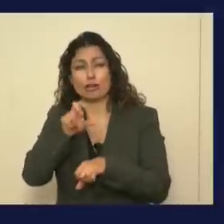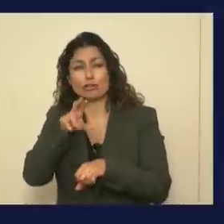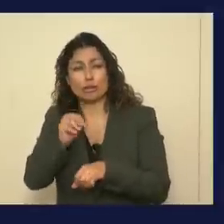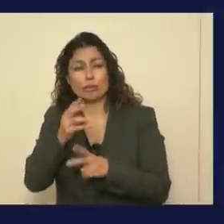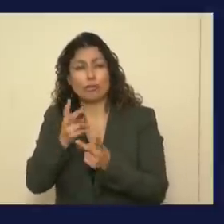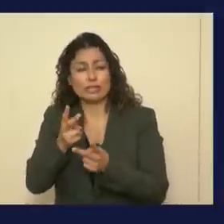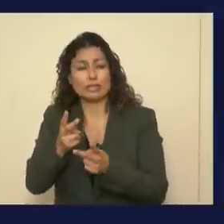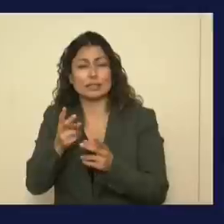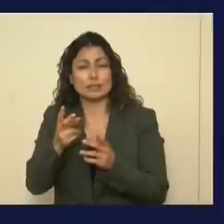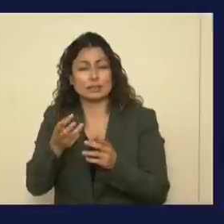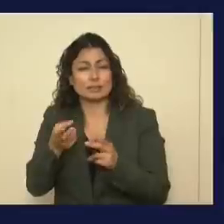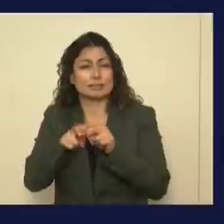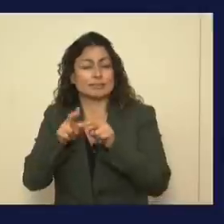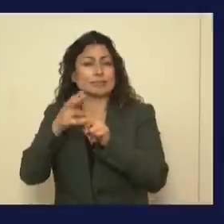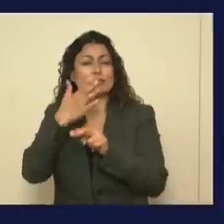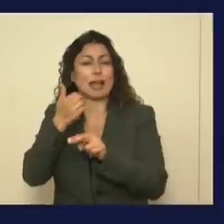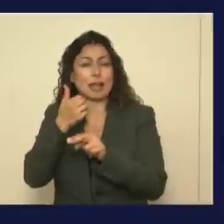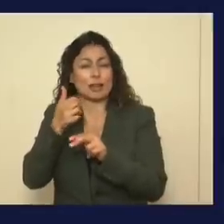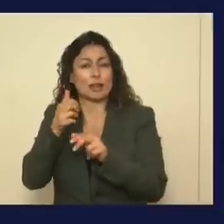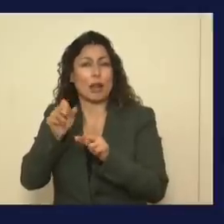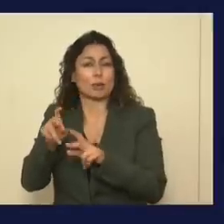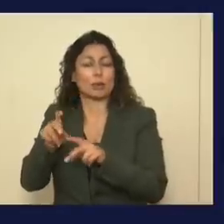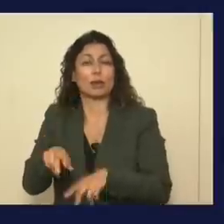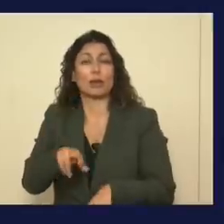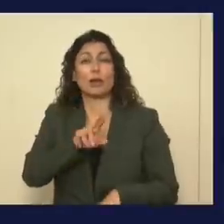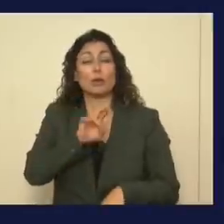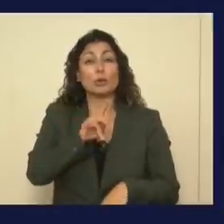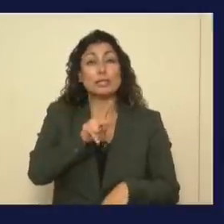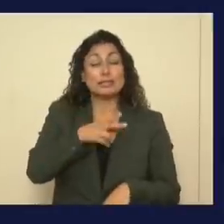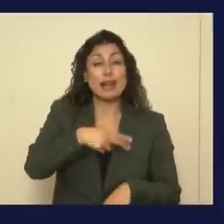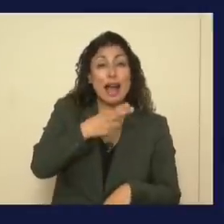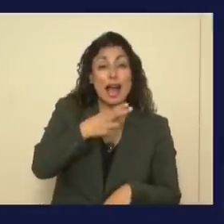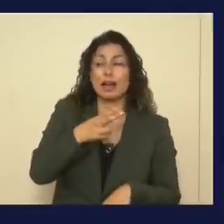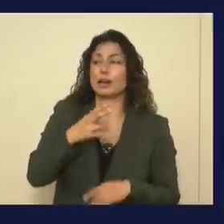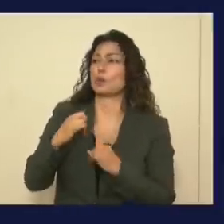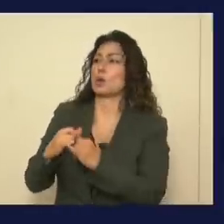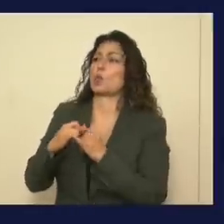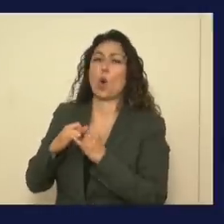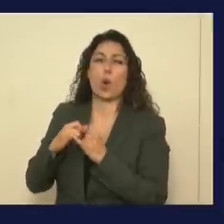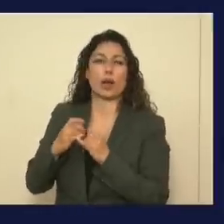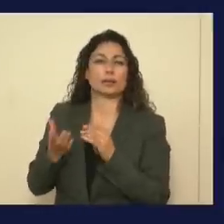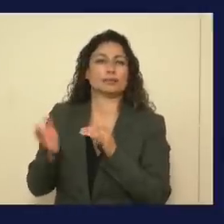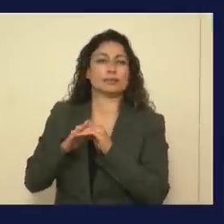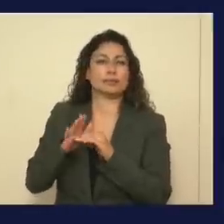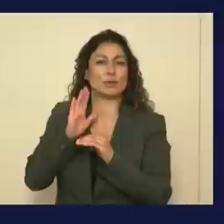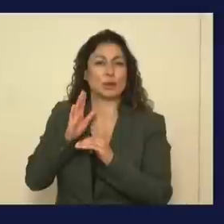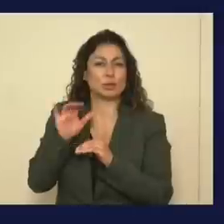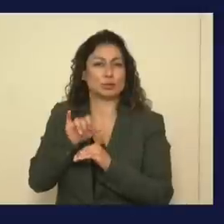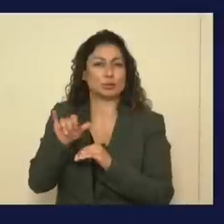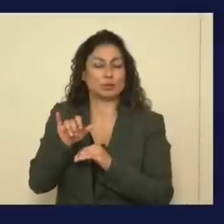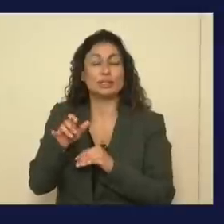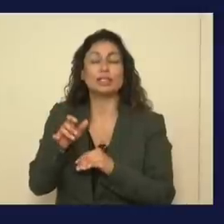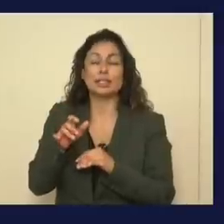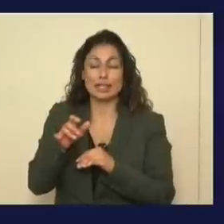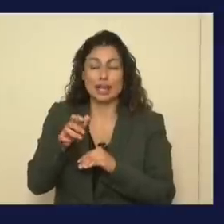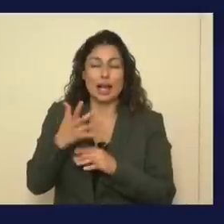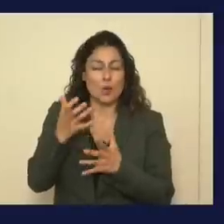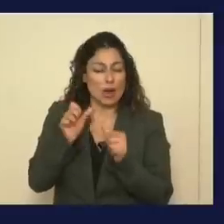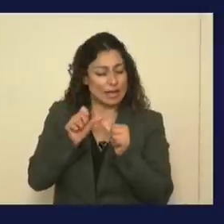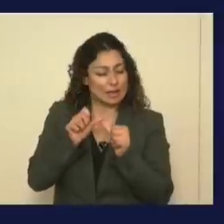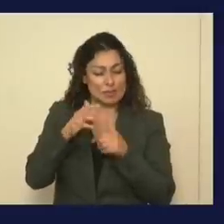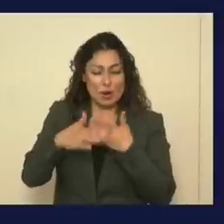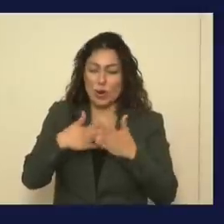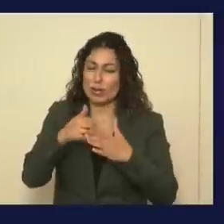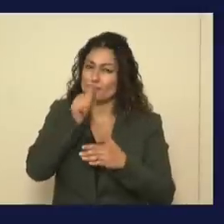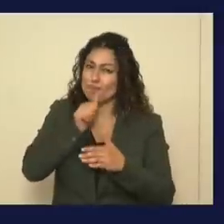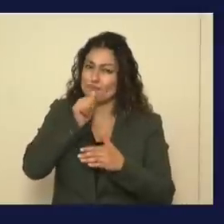care visits. Risks high, rewards great. So I really need us to keep going, but I want to also highlight